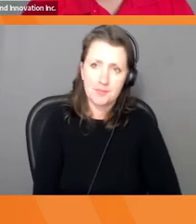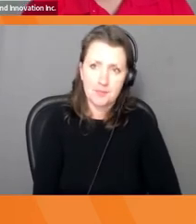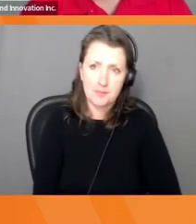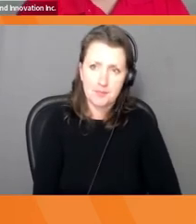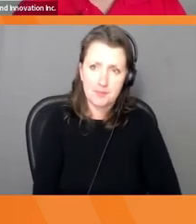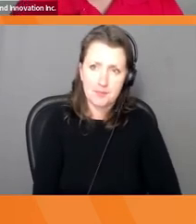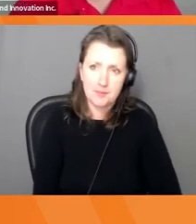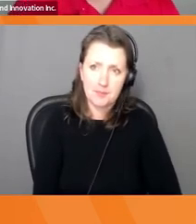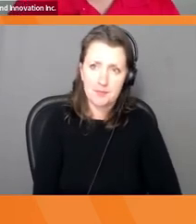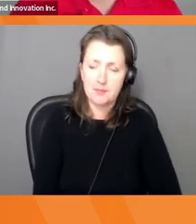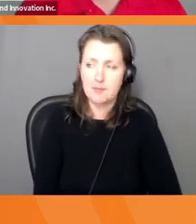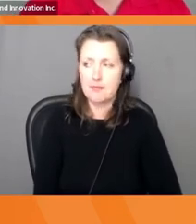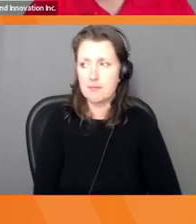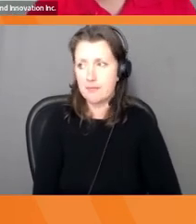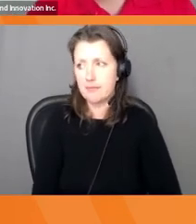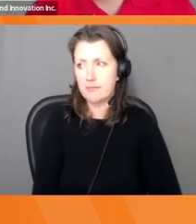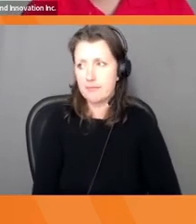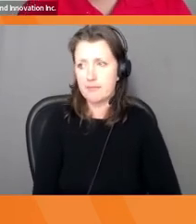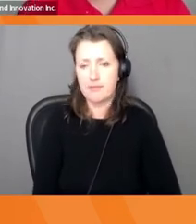Anime.